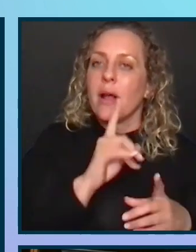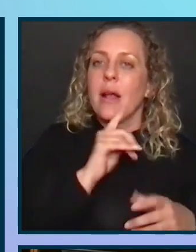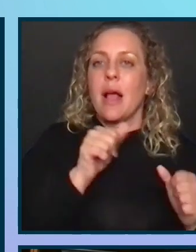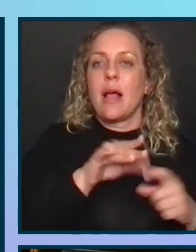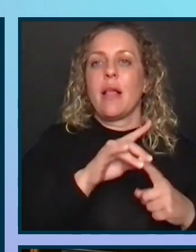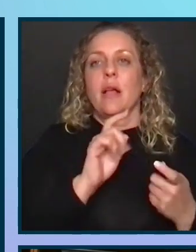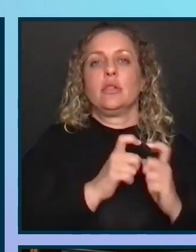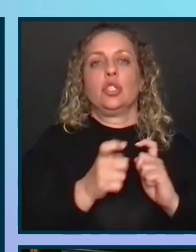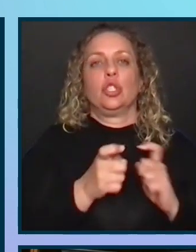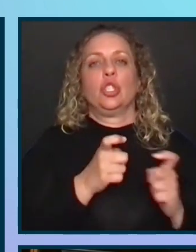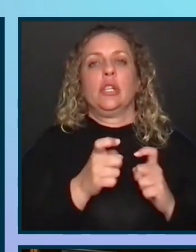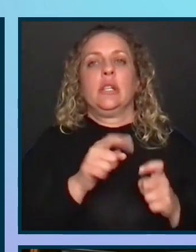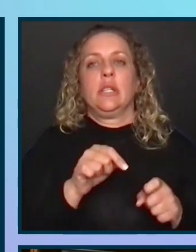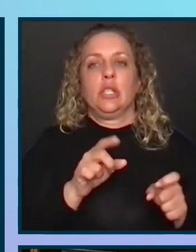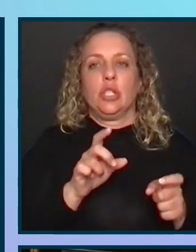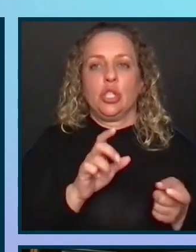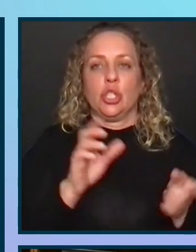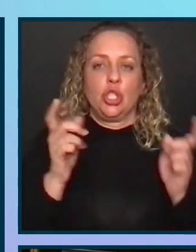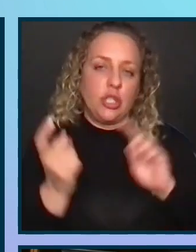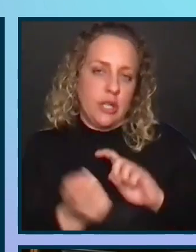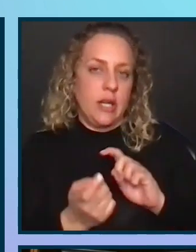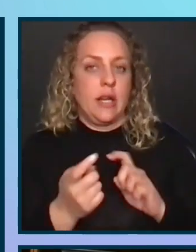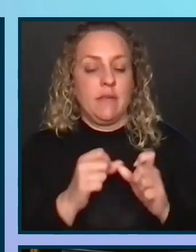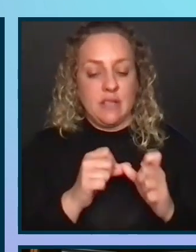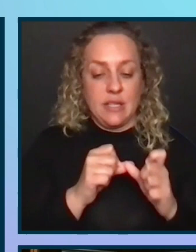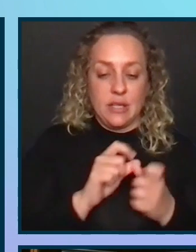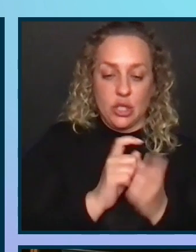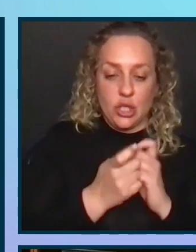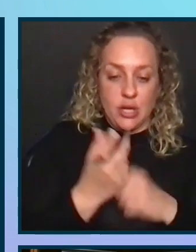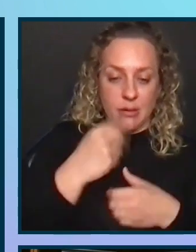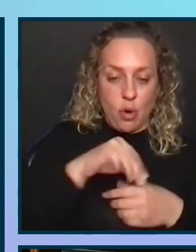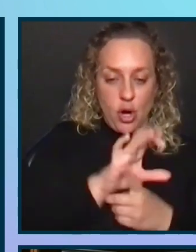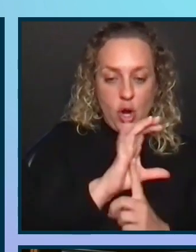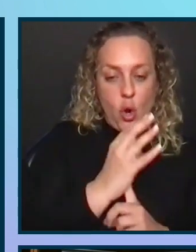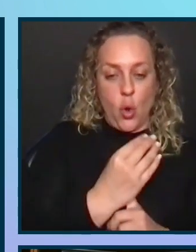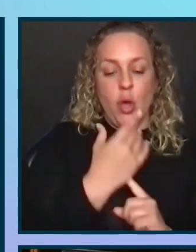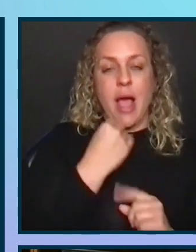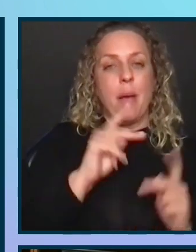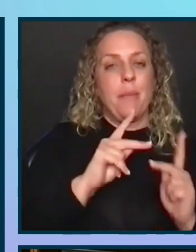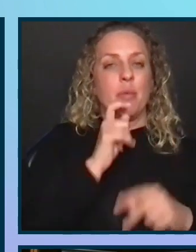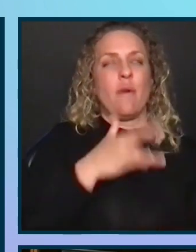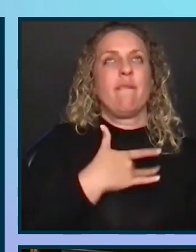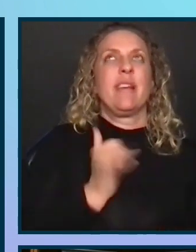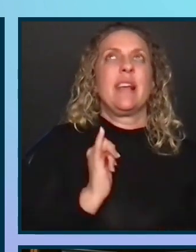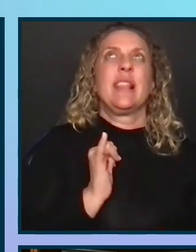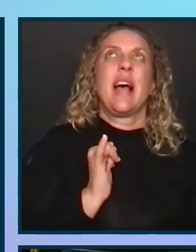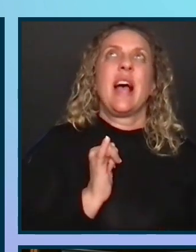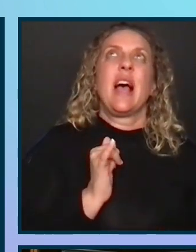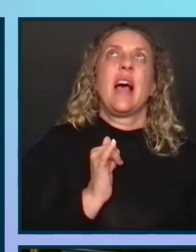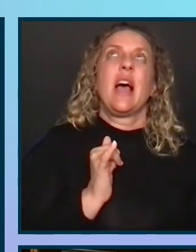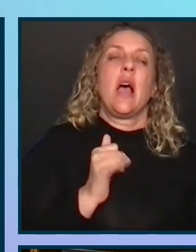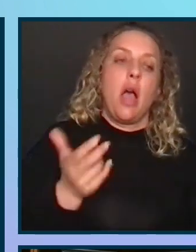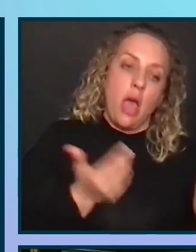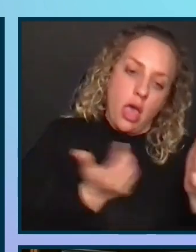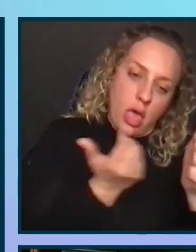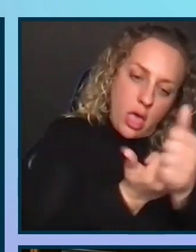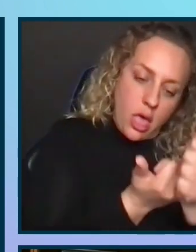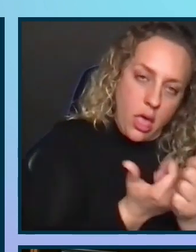agent to control the shift. You can create sustainable changes that are part of your culture and people don't feel like they are in catch-up mode.